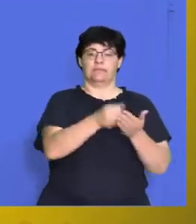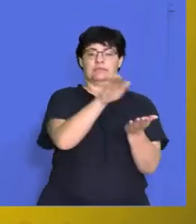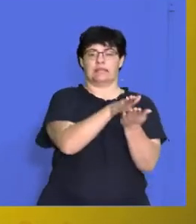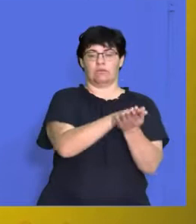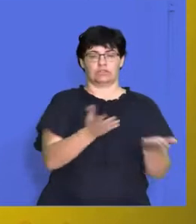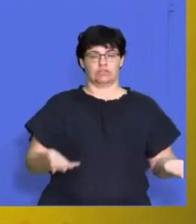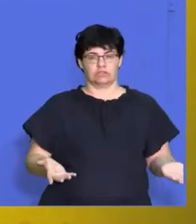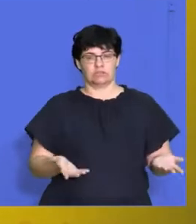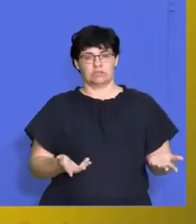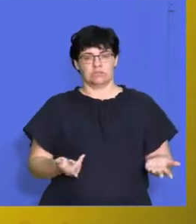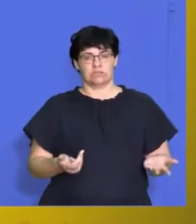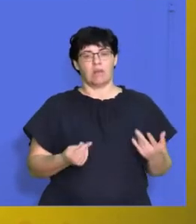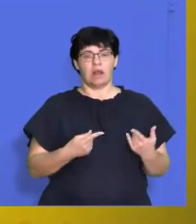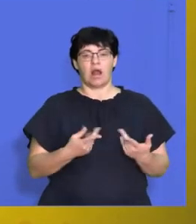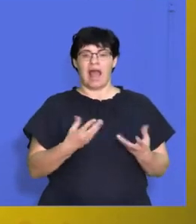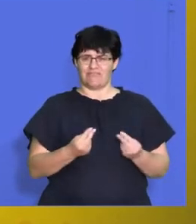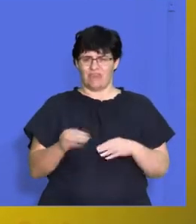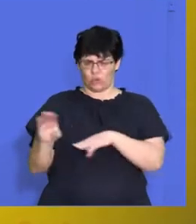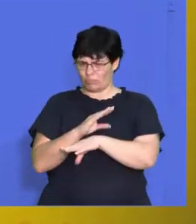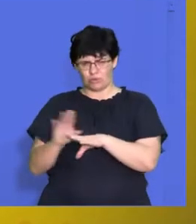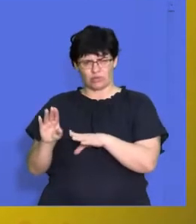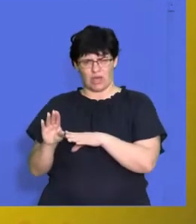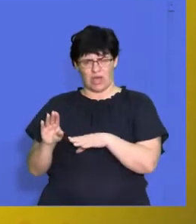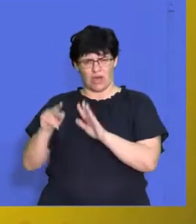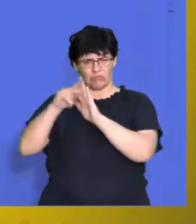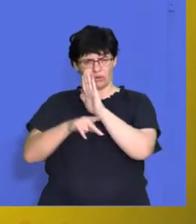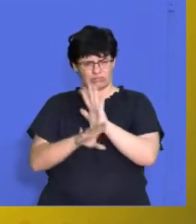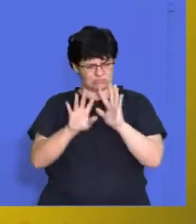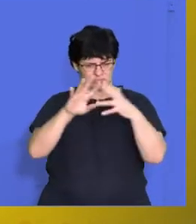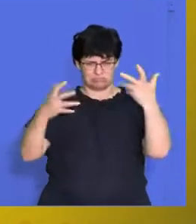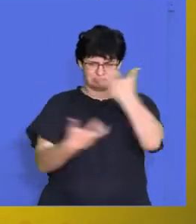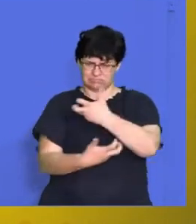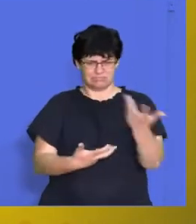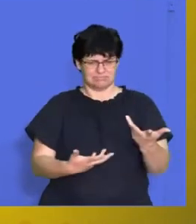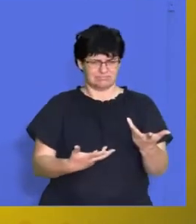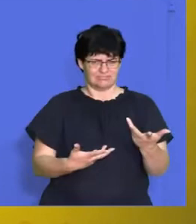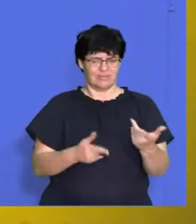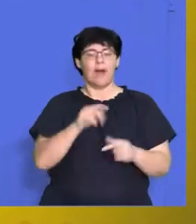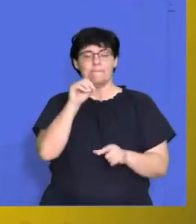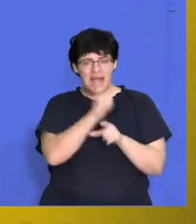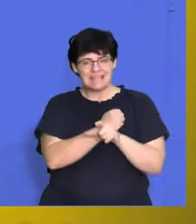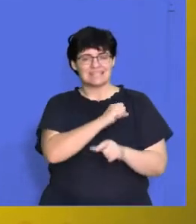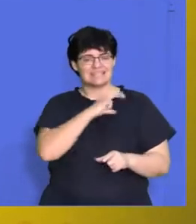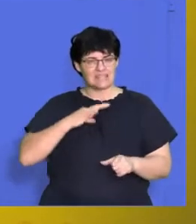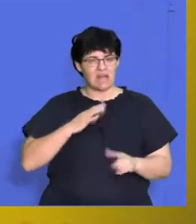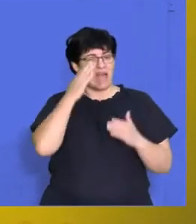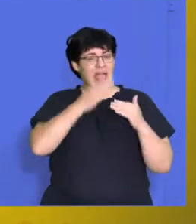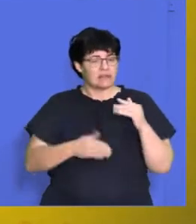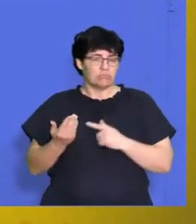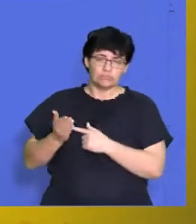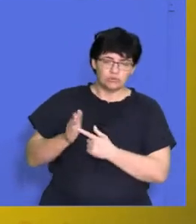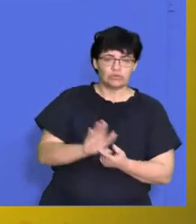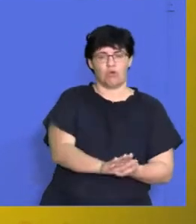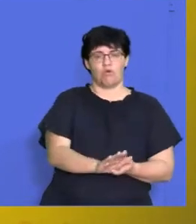and you're dealing with computer programming. There's nothing formalized about that. So employees must, at the end of their